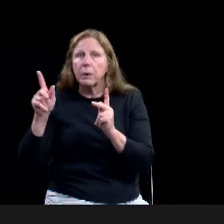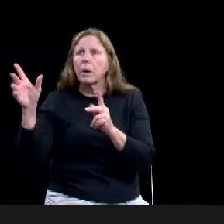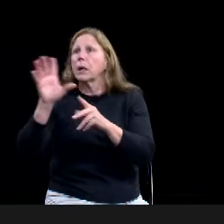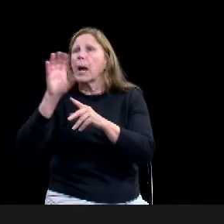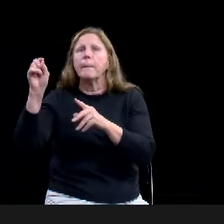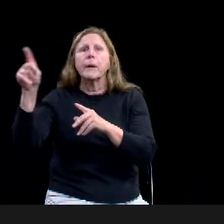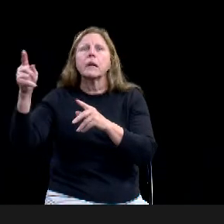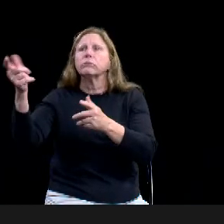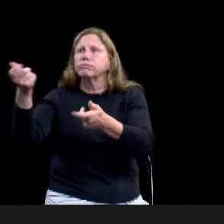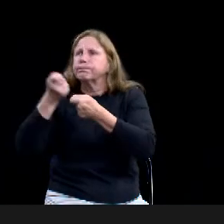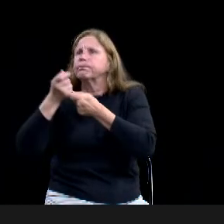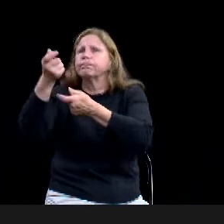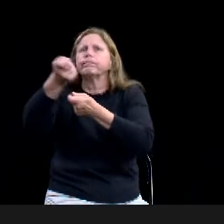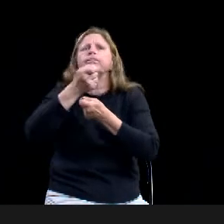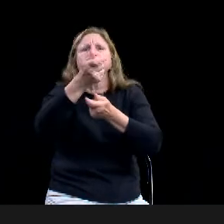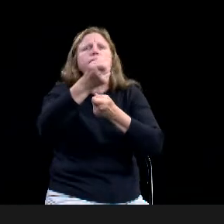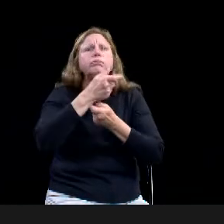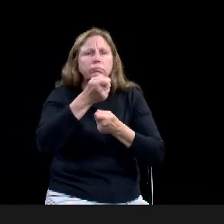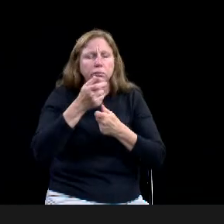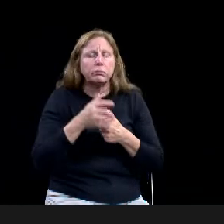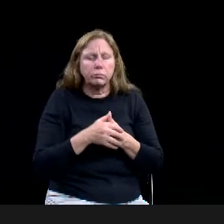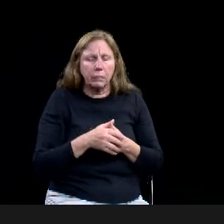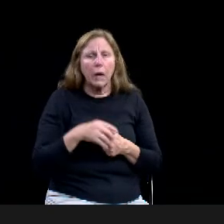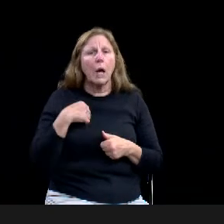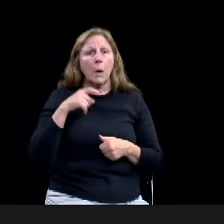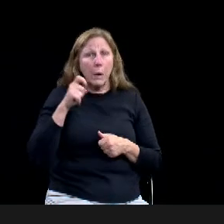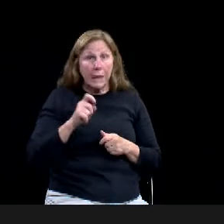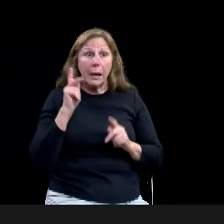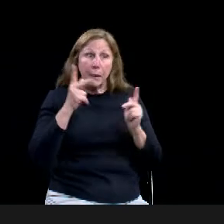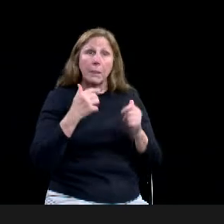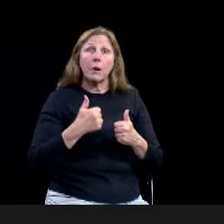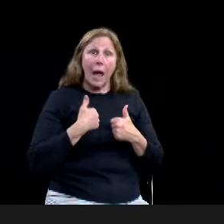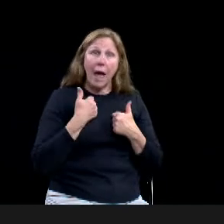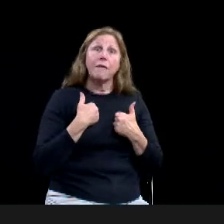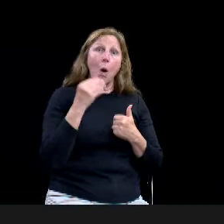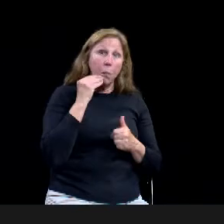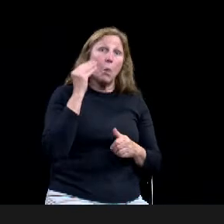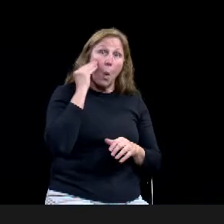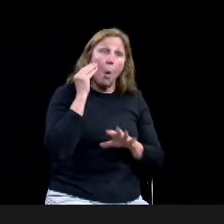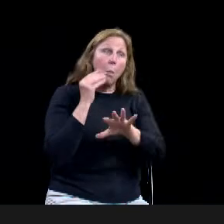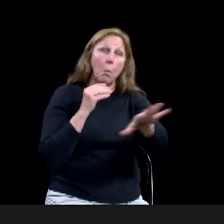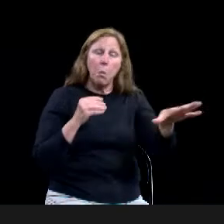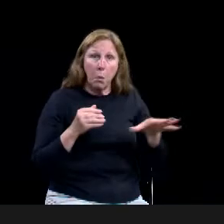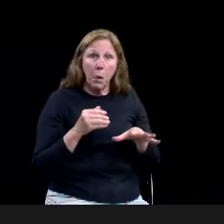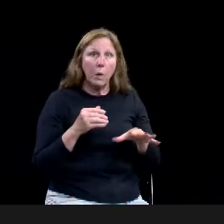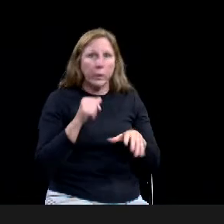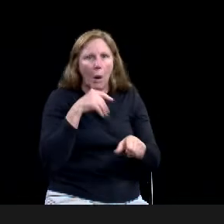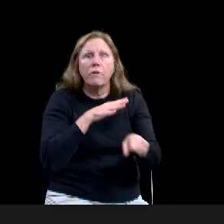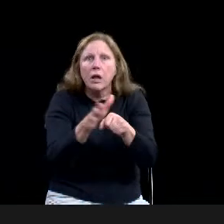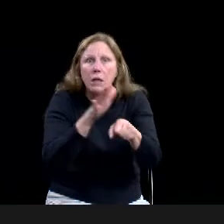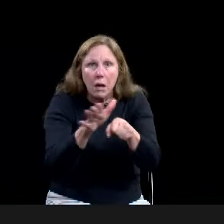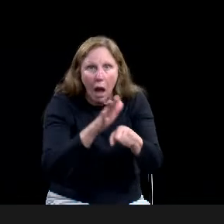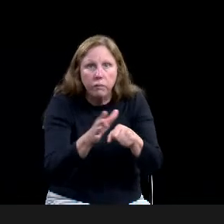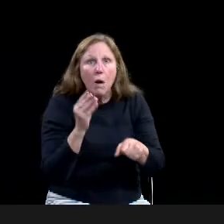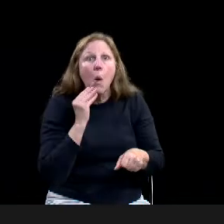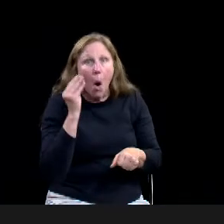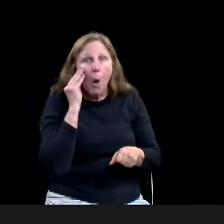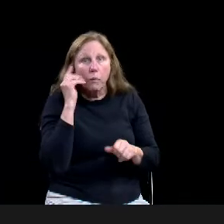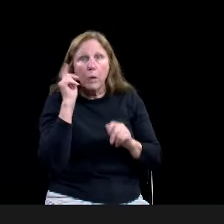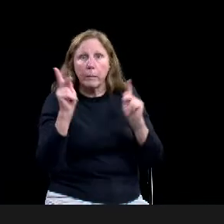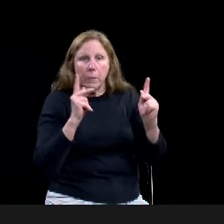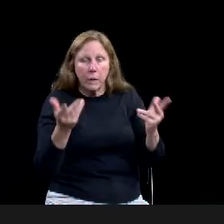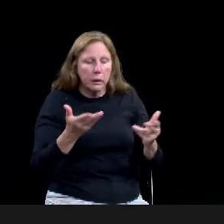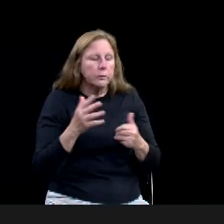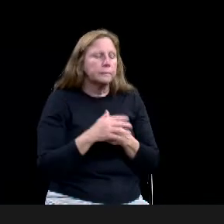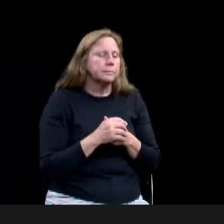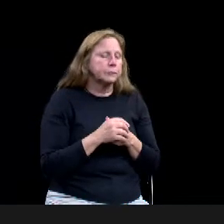on residences. And my concern is, is while that is, you know, was, was stated in the plan and I